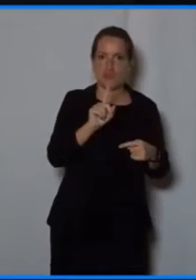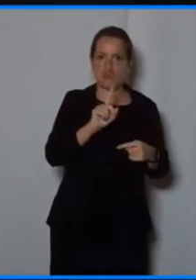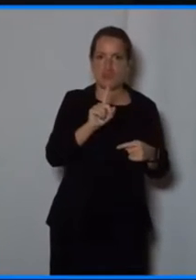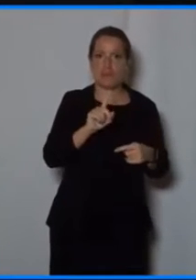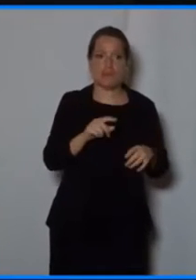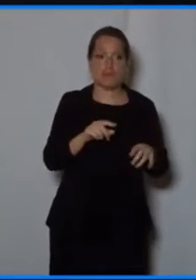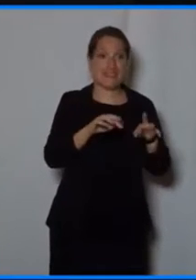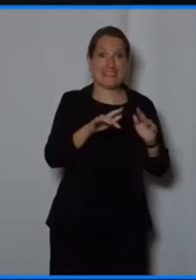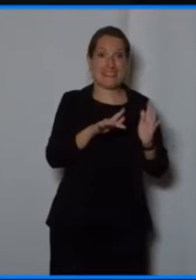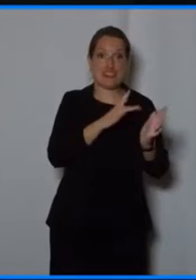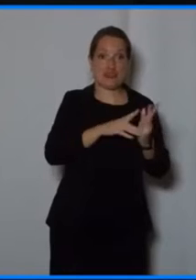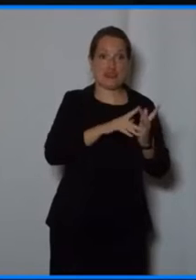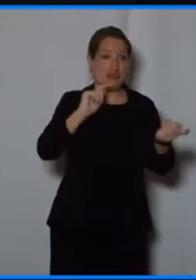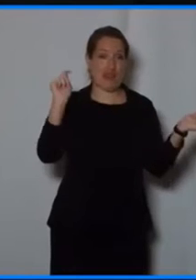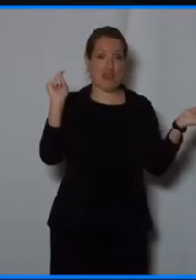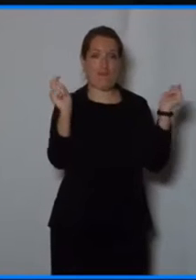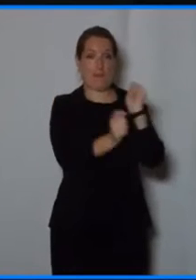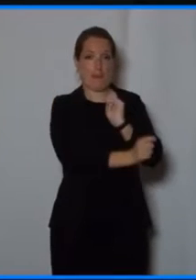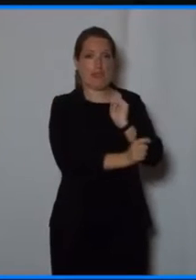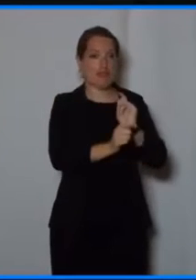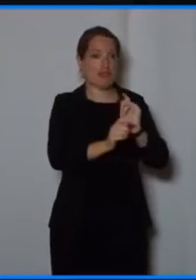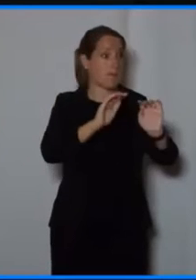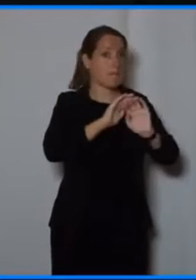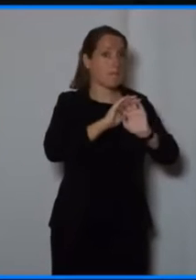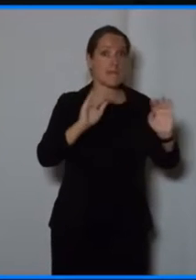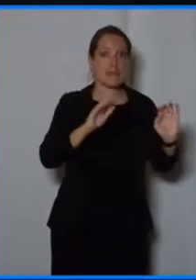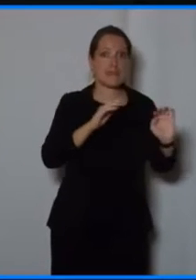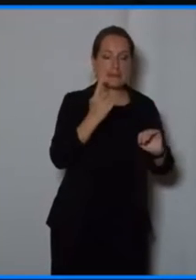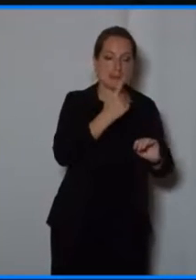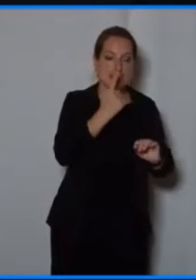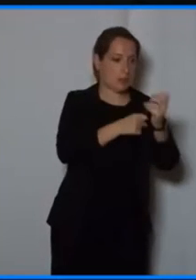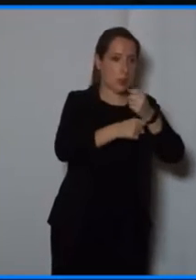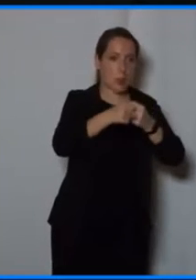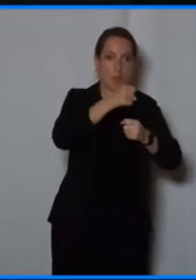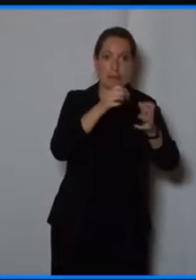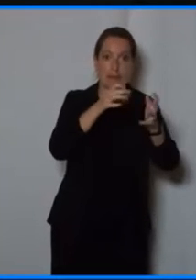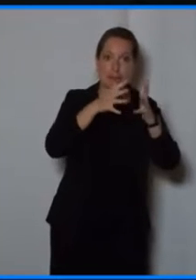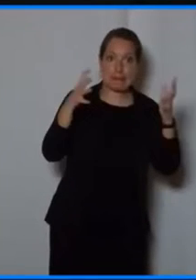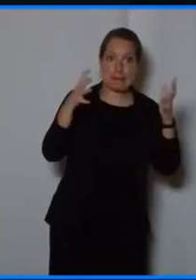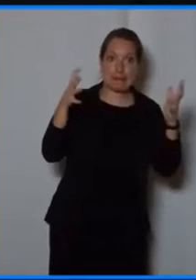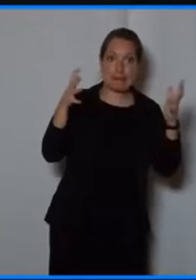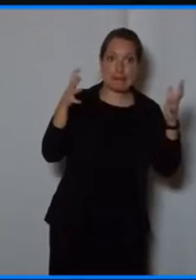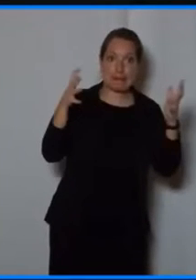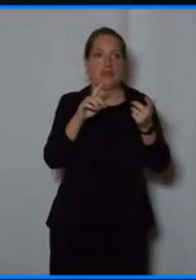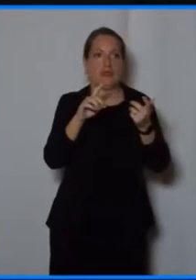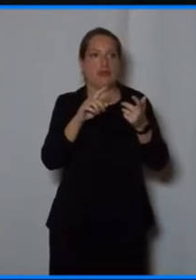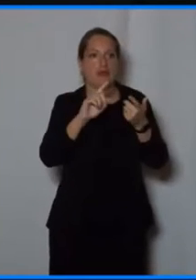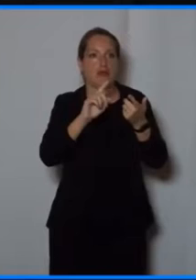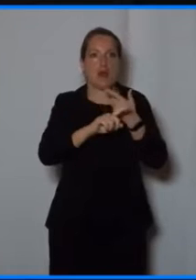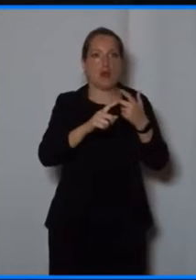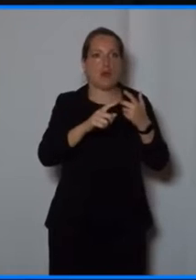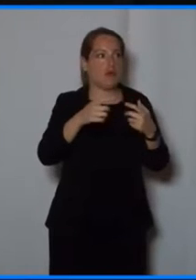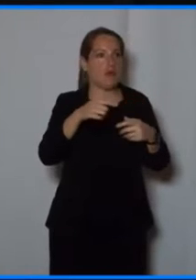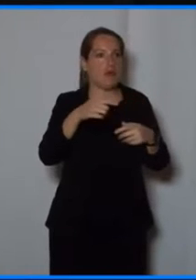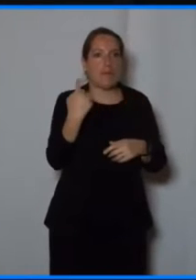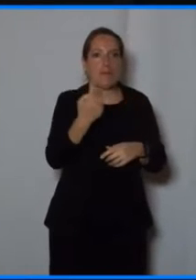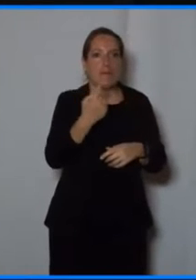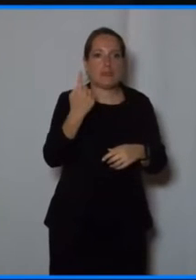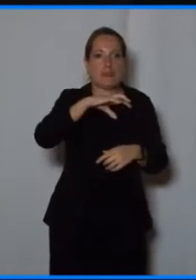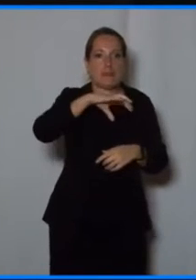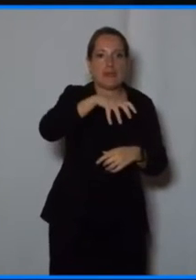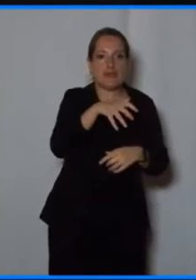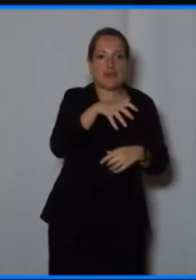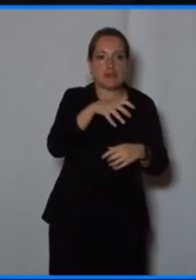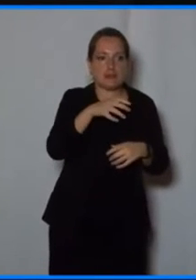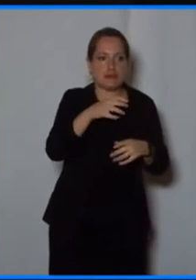big tech companies or for technophile societies like South Korea. It's really a challenge. It's really about